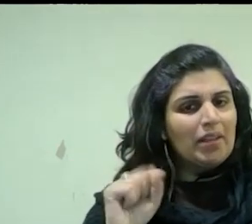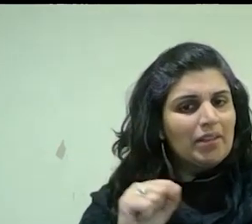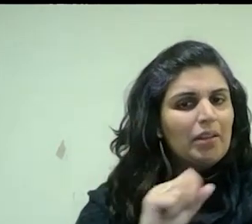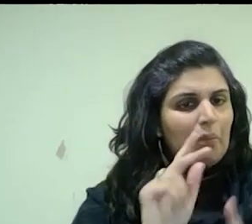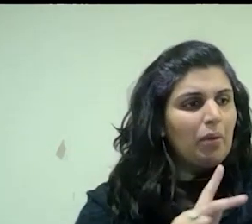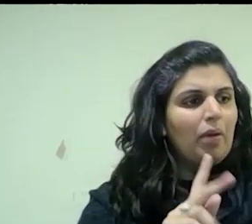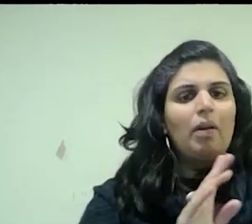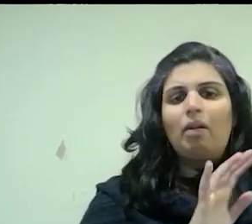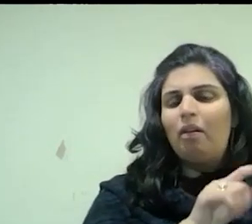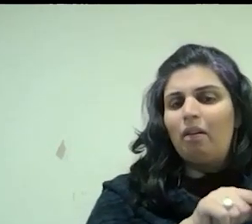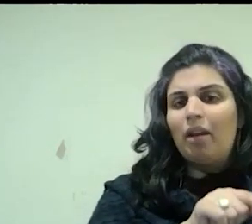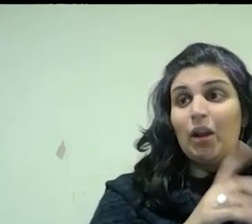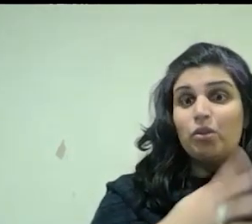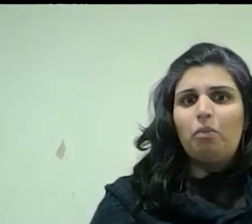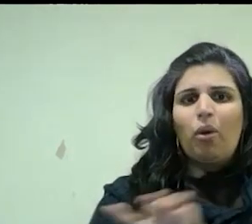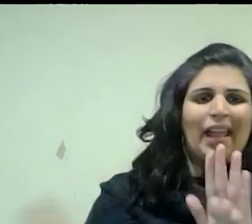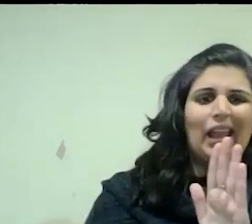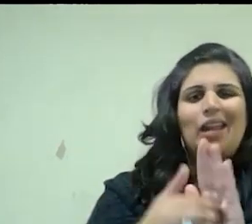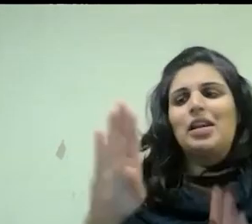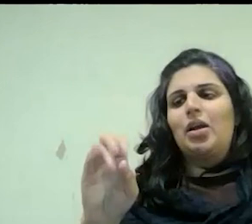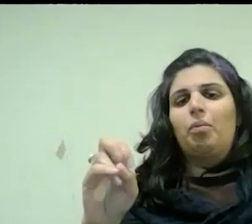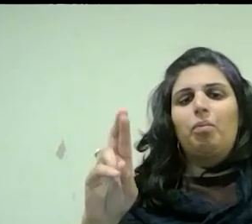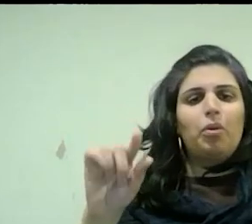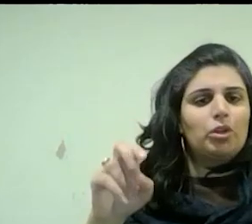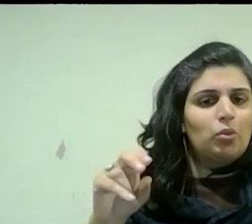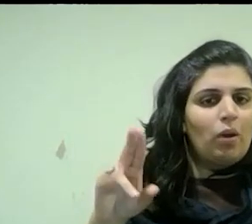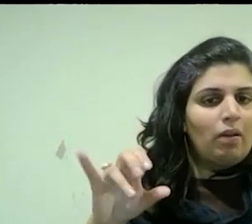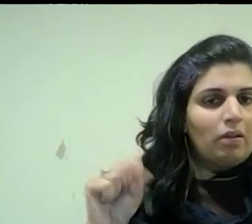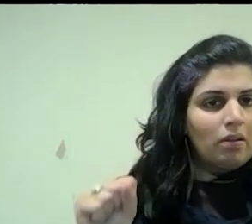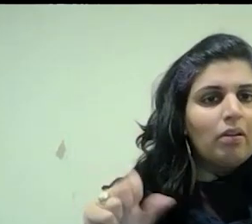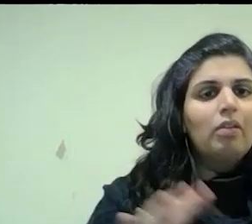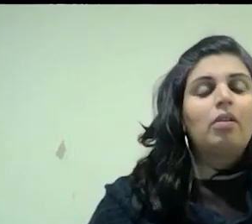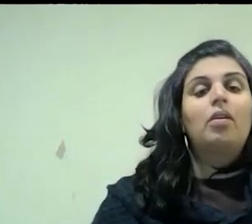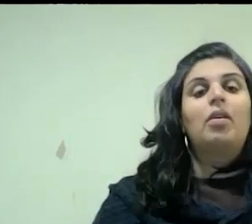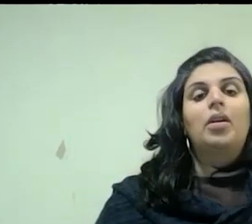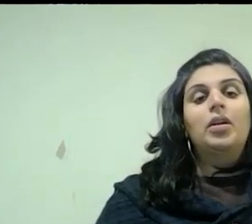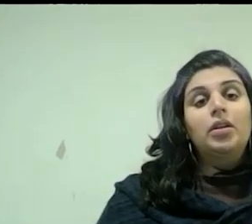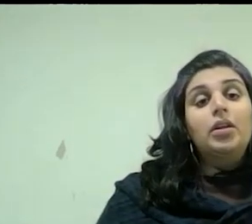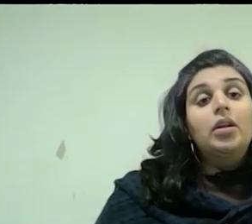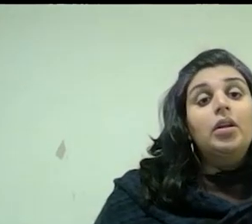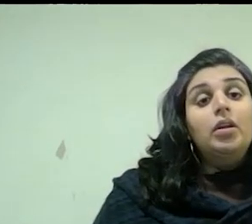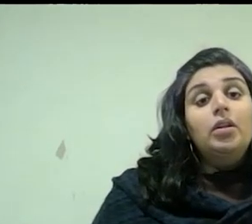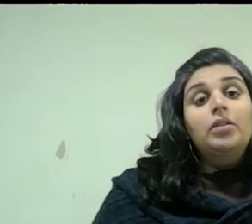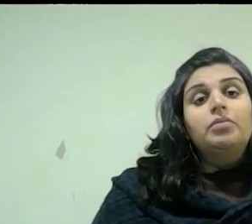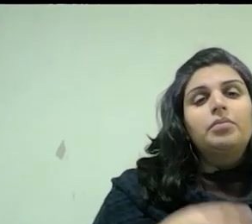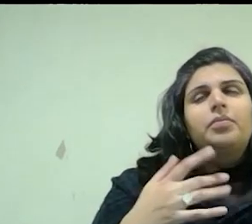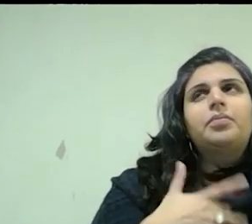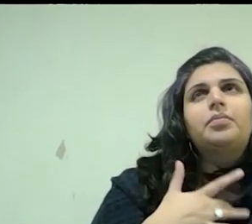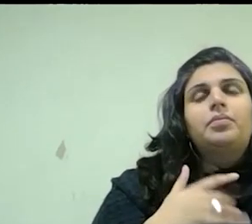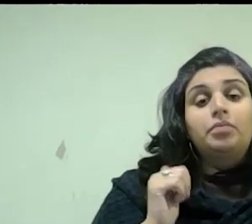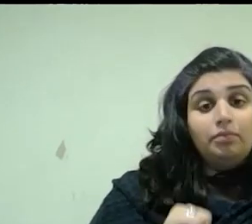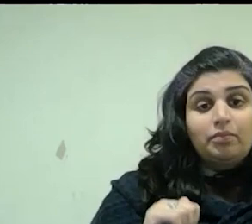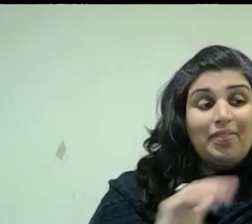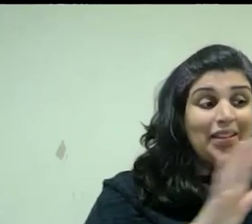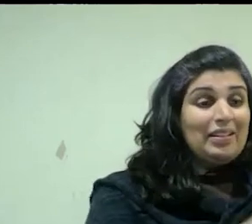quite left-wing sort of puppet shows, etc. that Bonnard particularly was involved in. Certainly, I think that the theater, his work